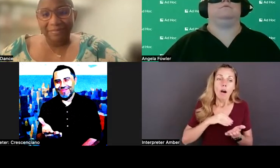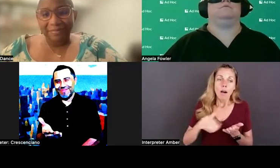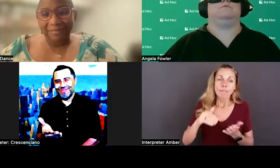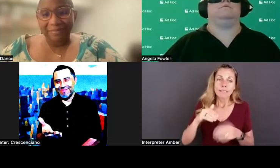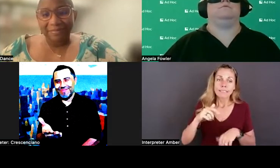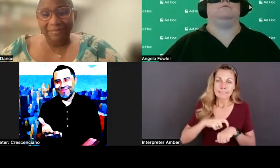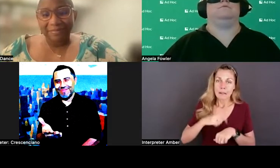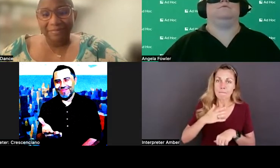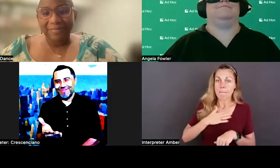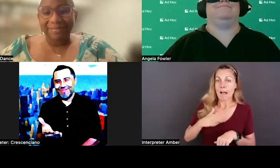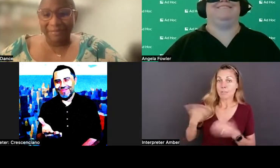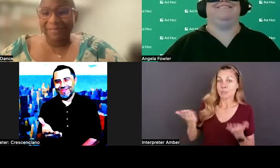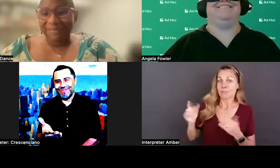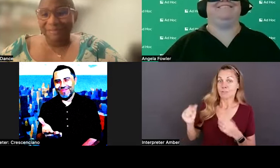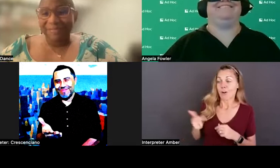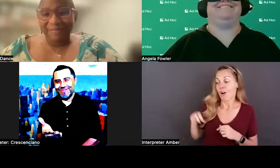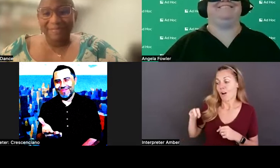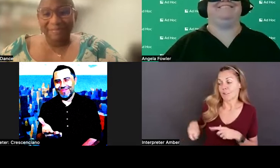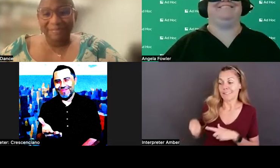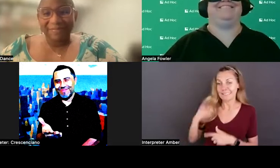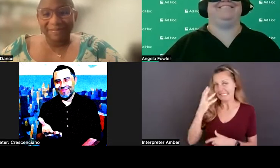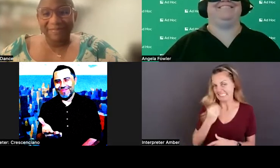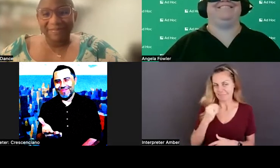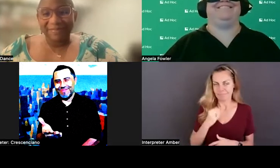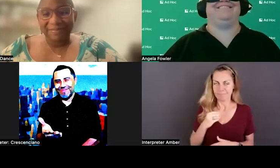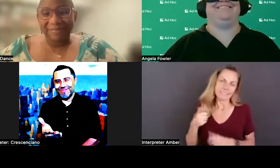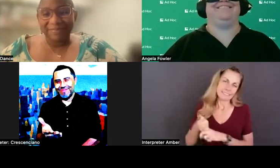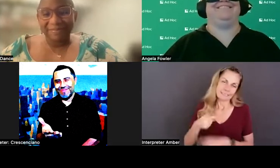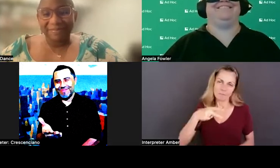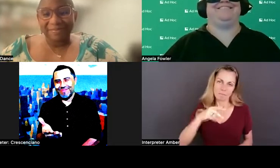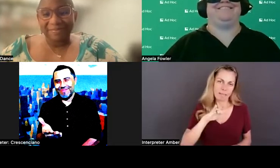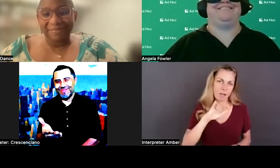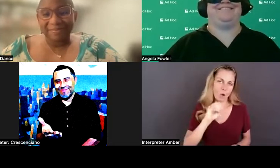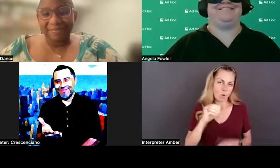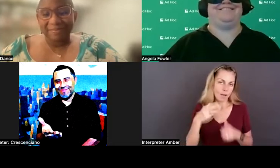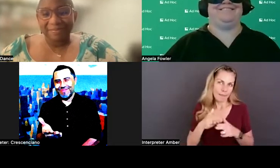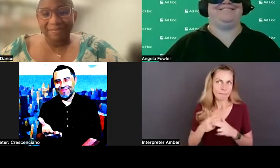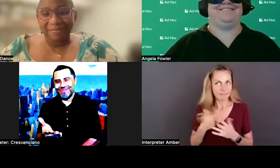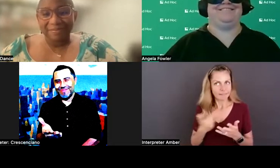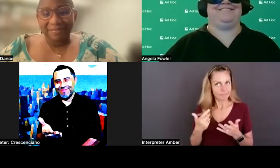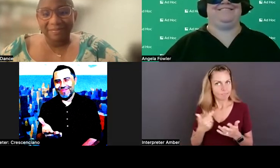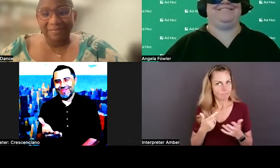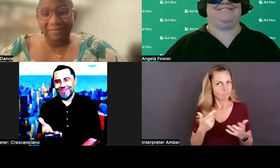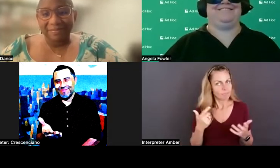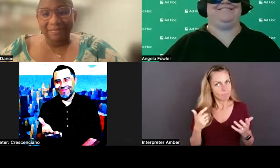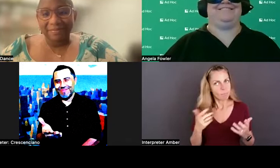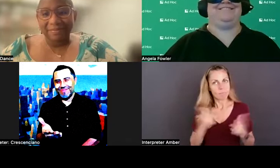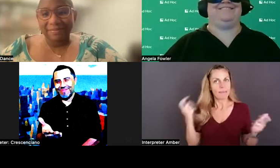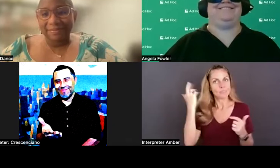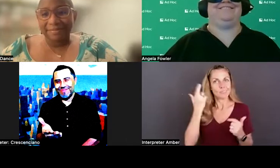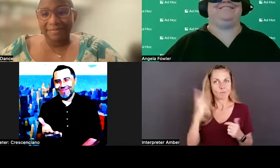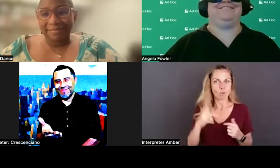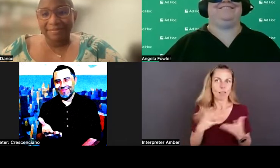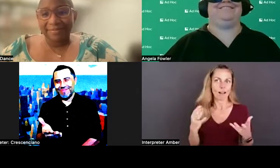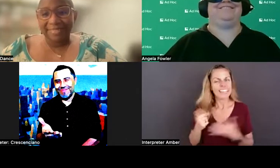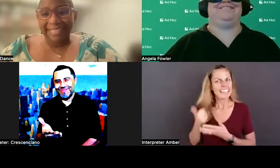service dog, Pico. He is also a big impetus for a lot of the advocacy that I do and helps it get a lot more attention because he's a